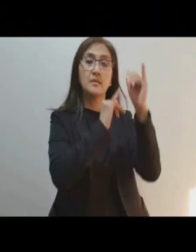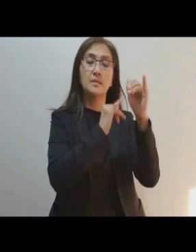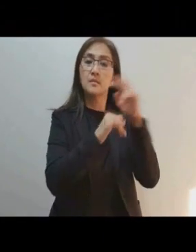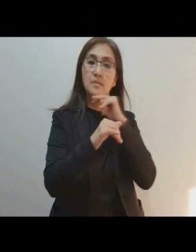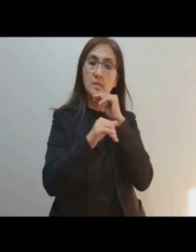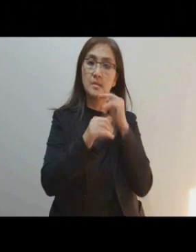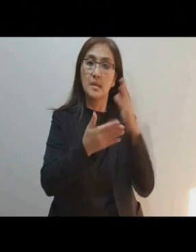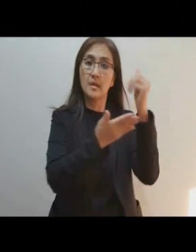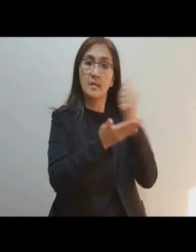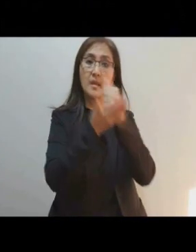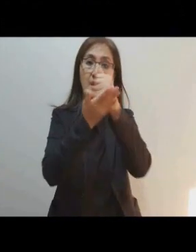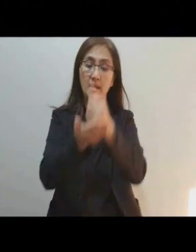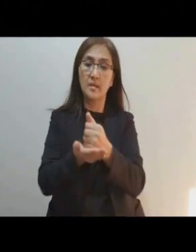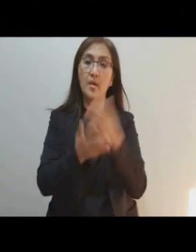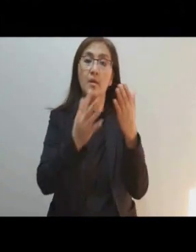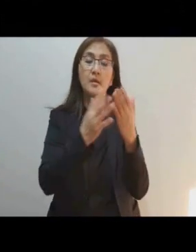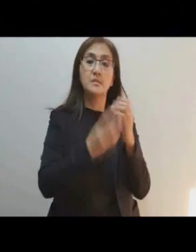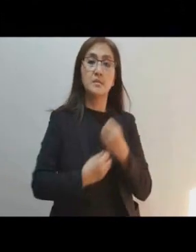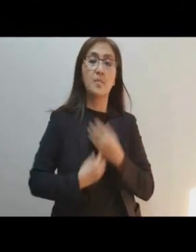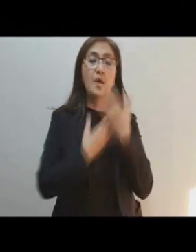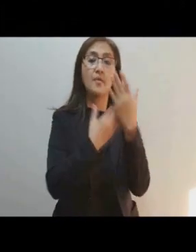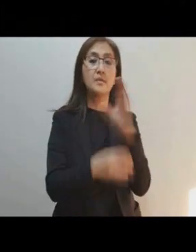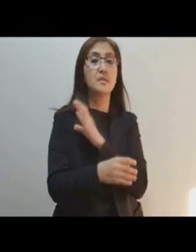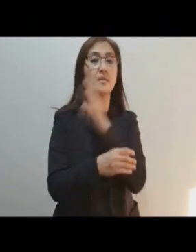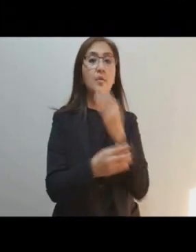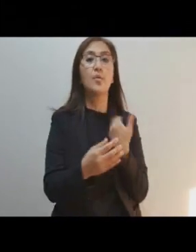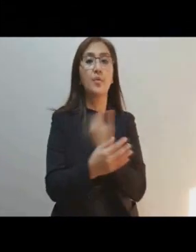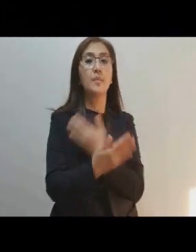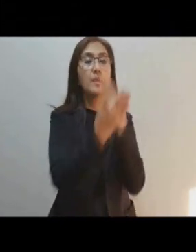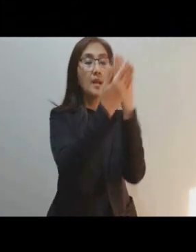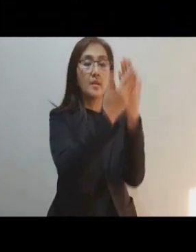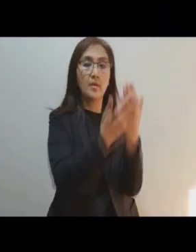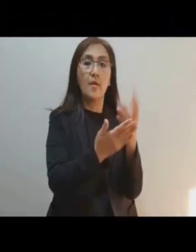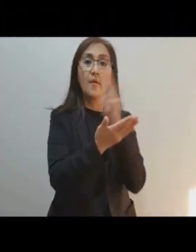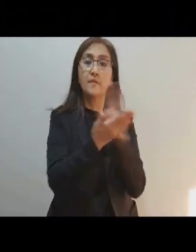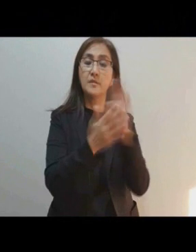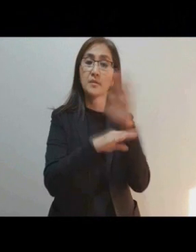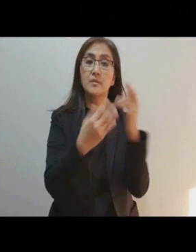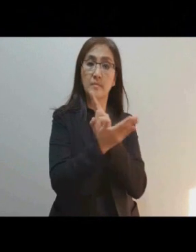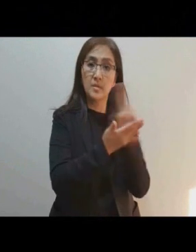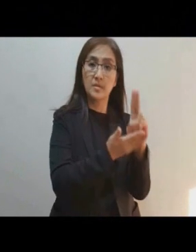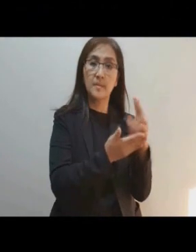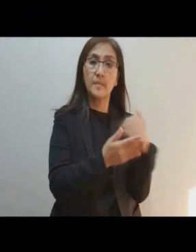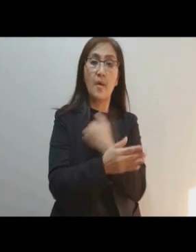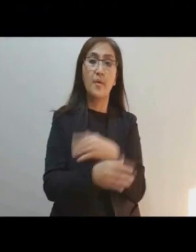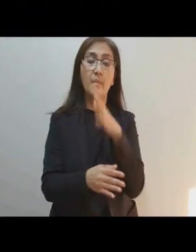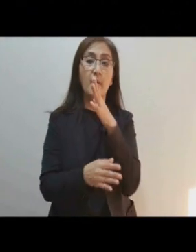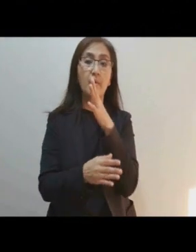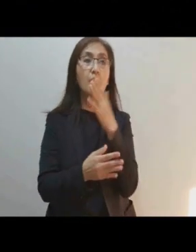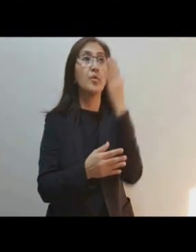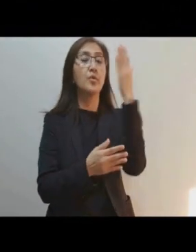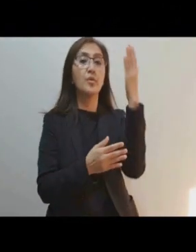unaided Inspired with this confidence, we fly unto you O Virgin of Virgins, our Mother